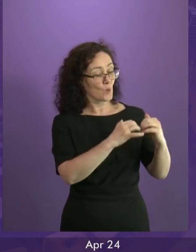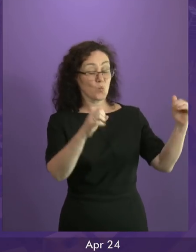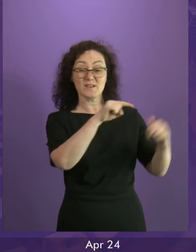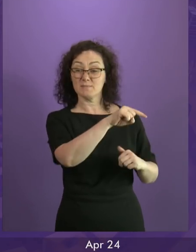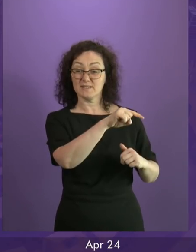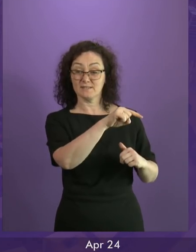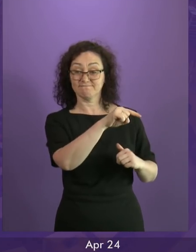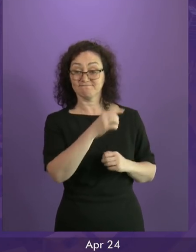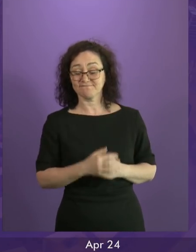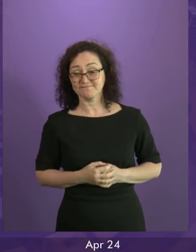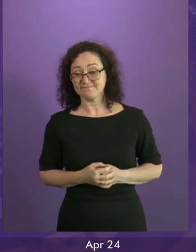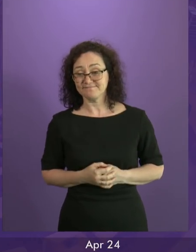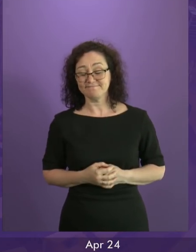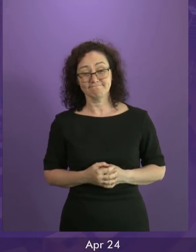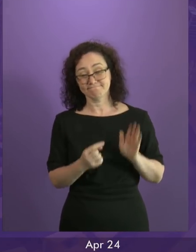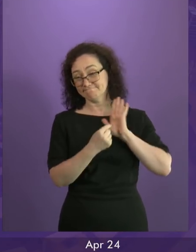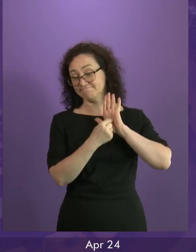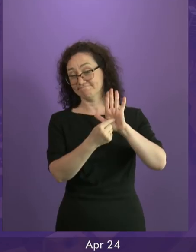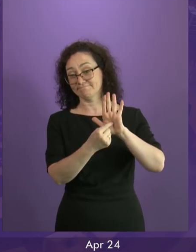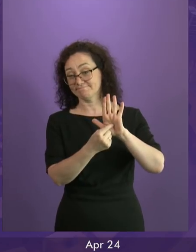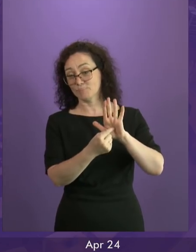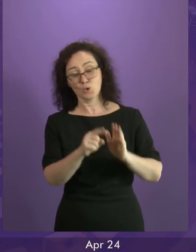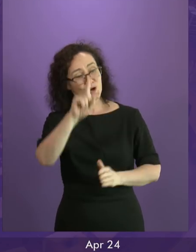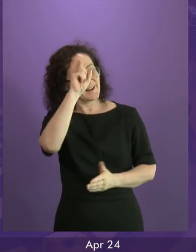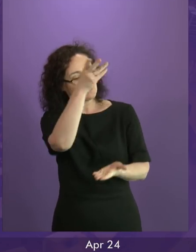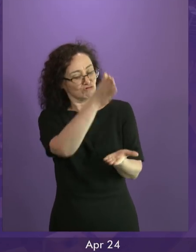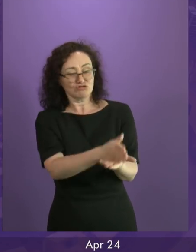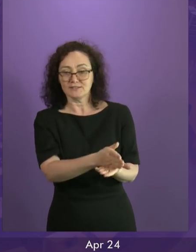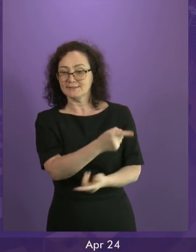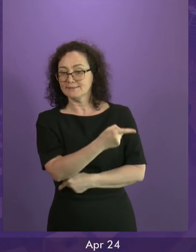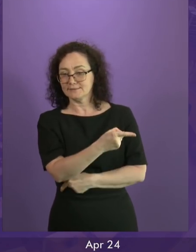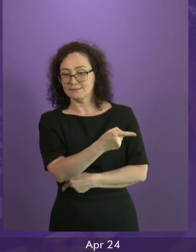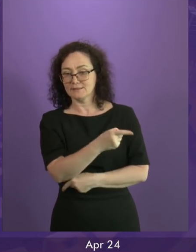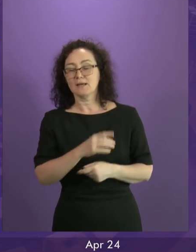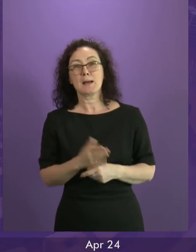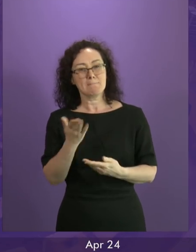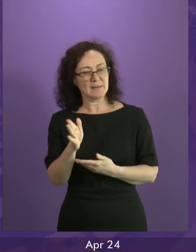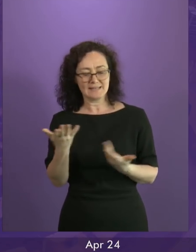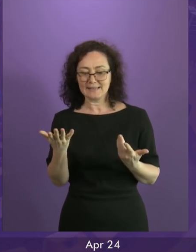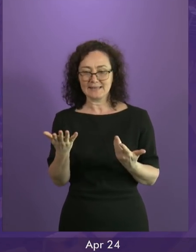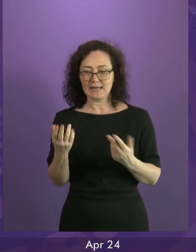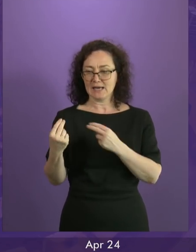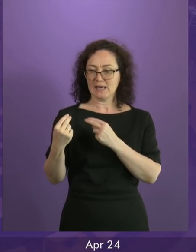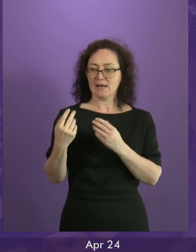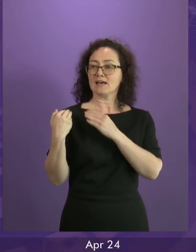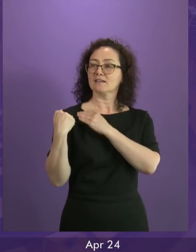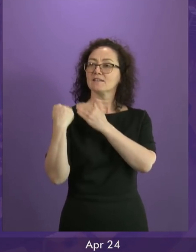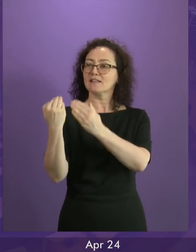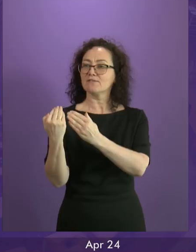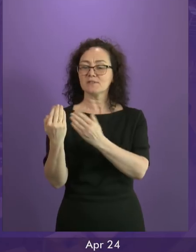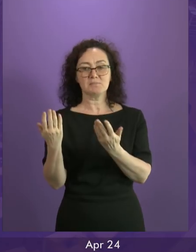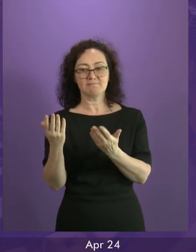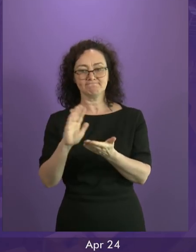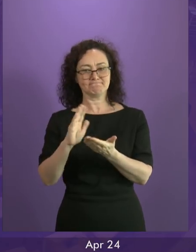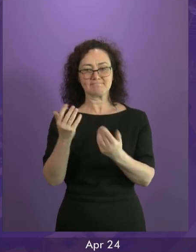profoundly unworthy of trust in negotiations. Considering the recent direct attacks on devolution and the deep inadequacies of the Joint Ministerial